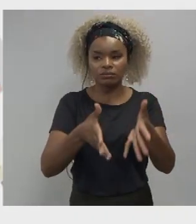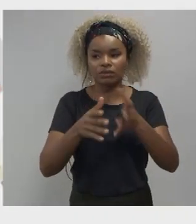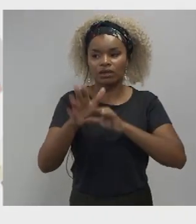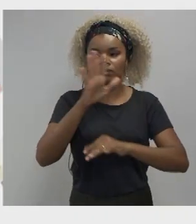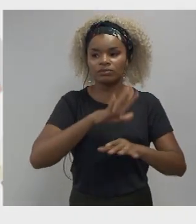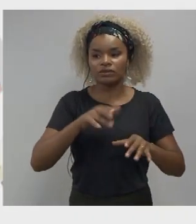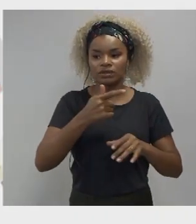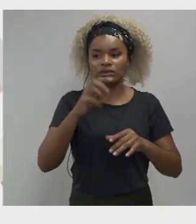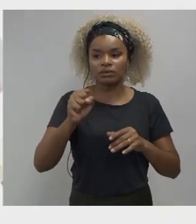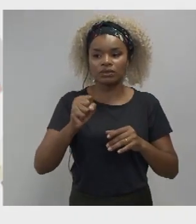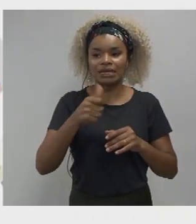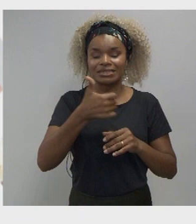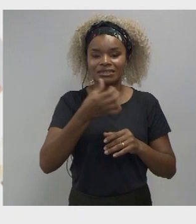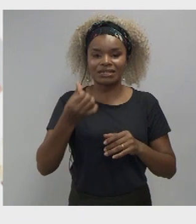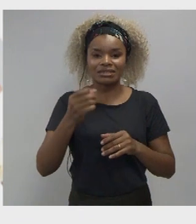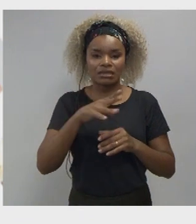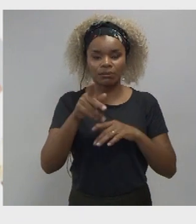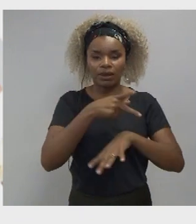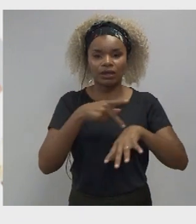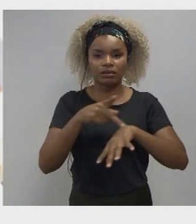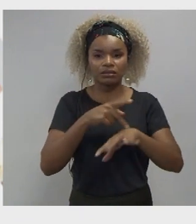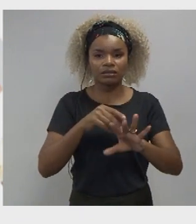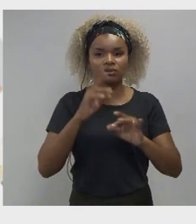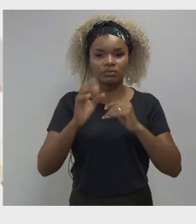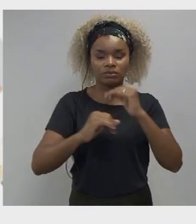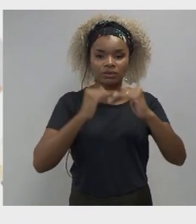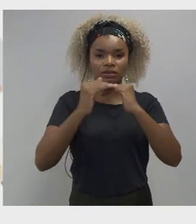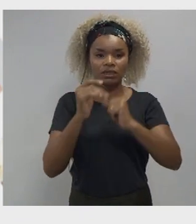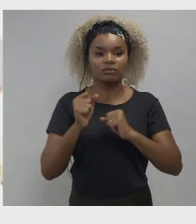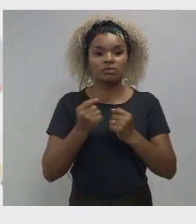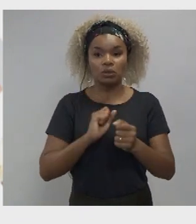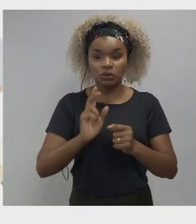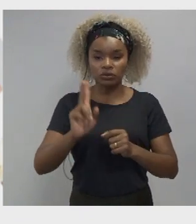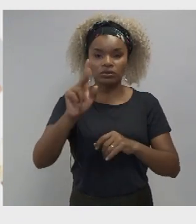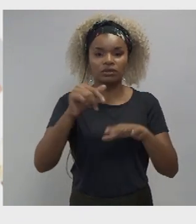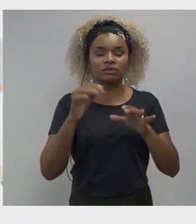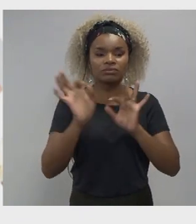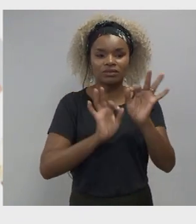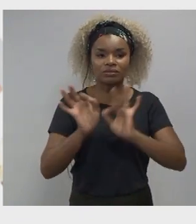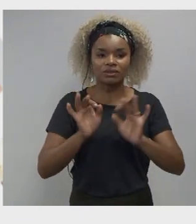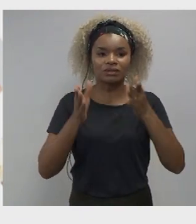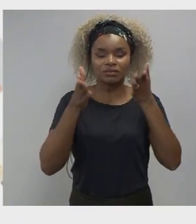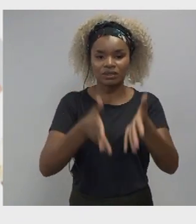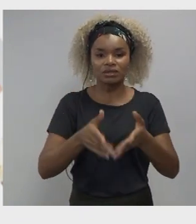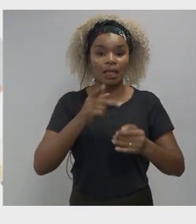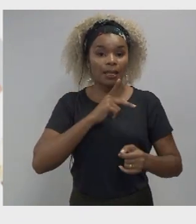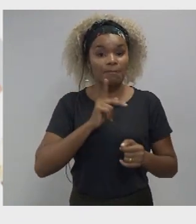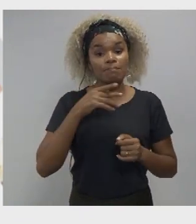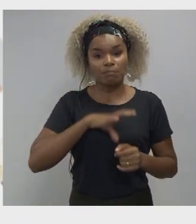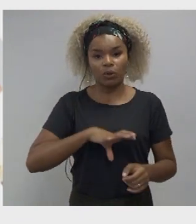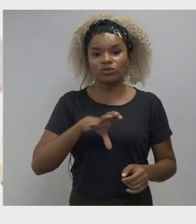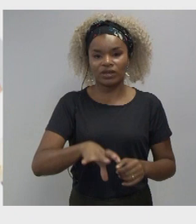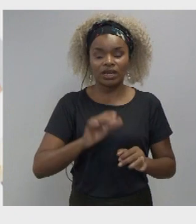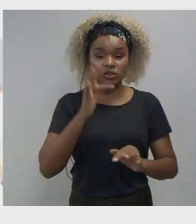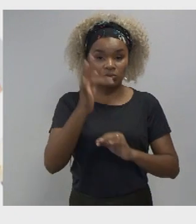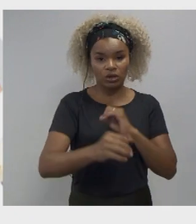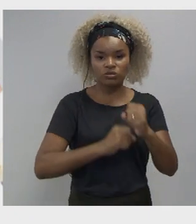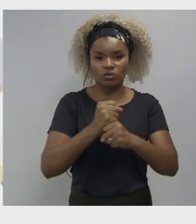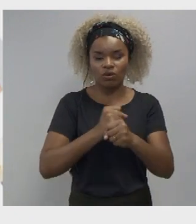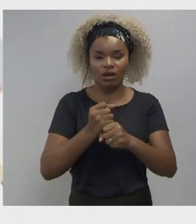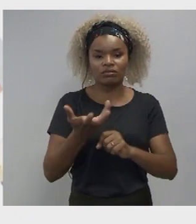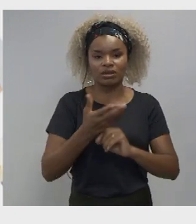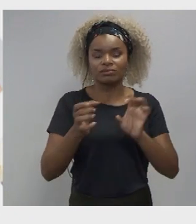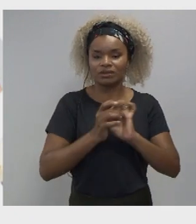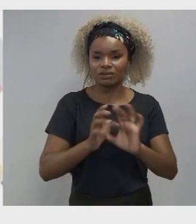rapidly growing you'll be pleased to know that we are planning to be available in Portuguese early next year so you